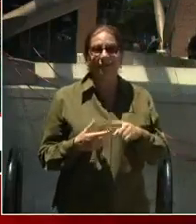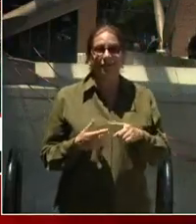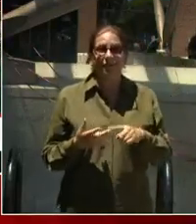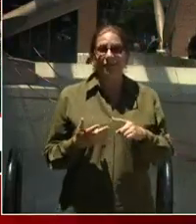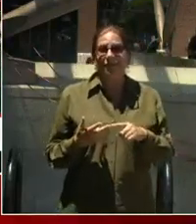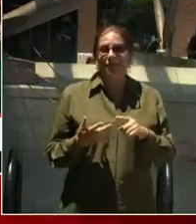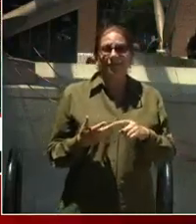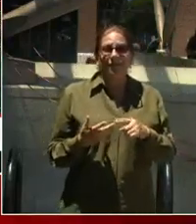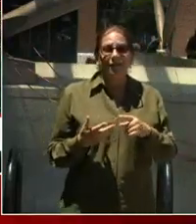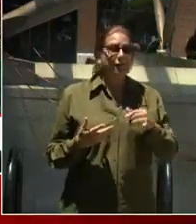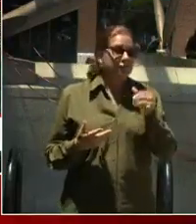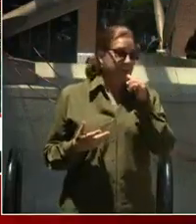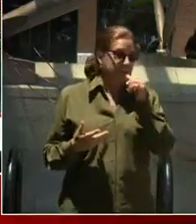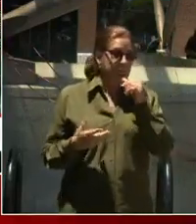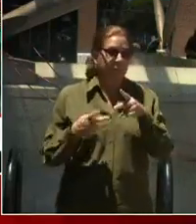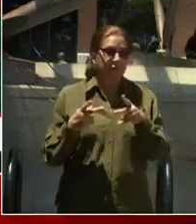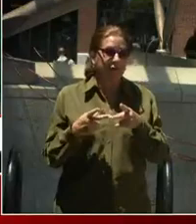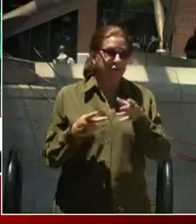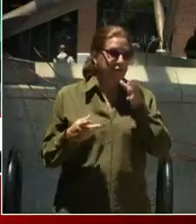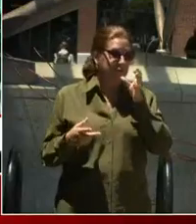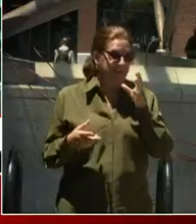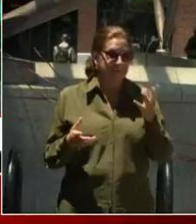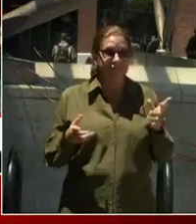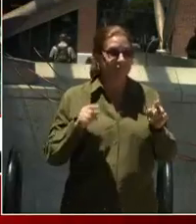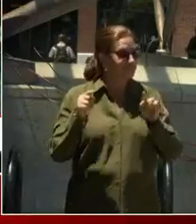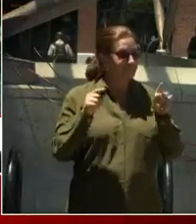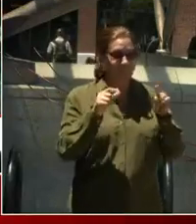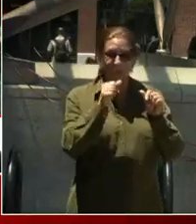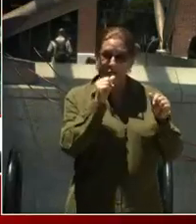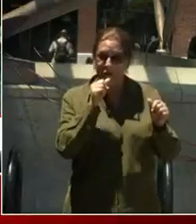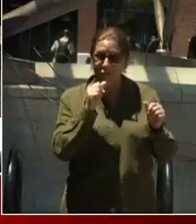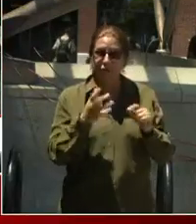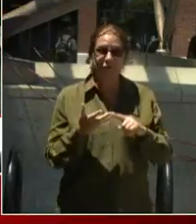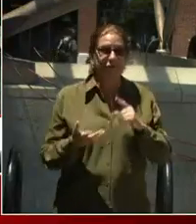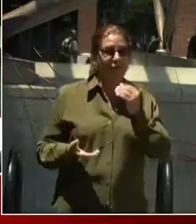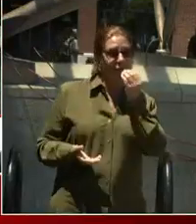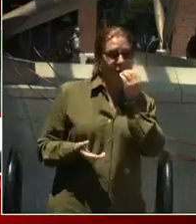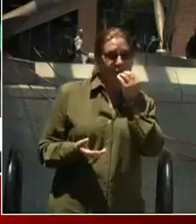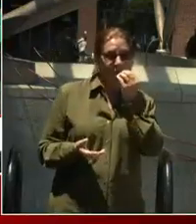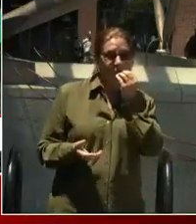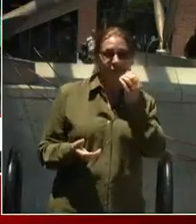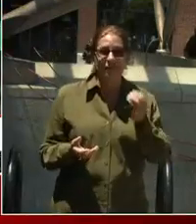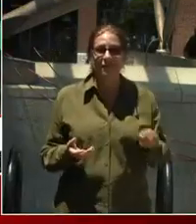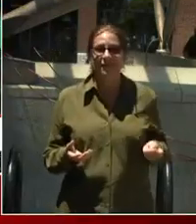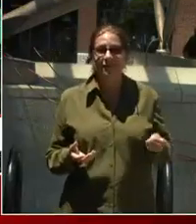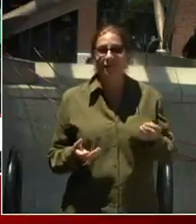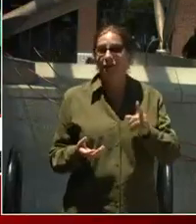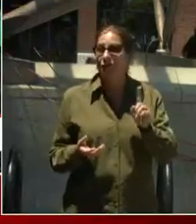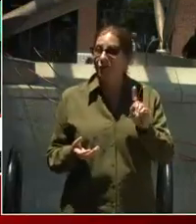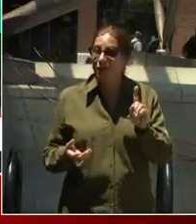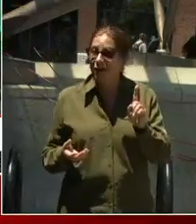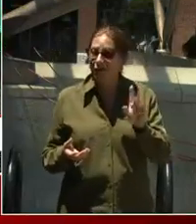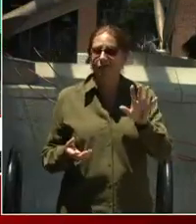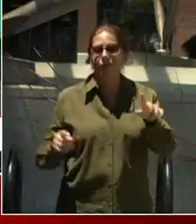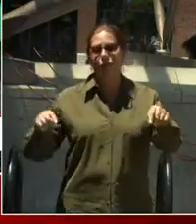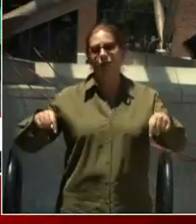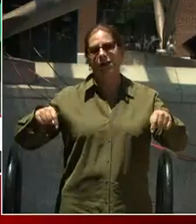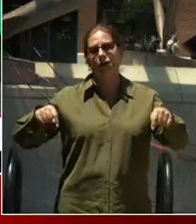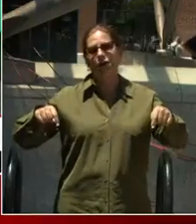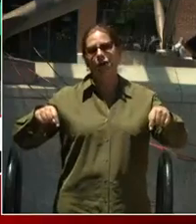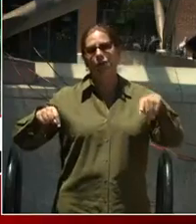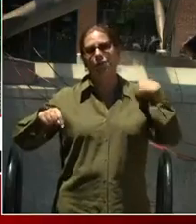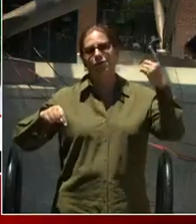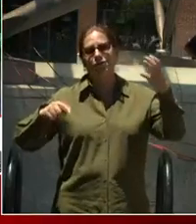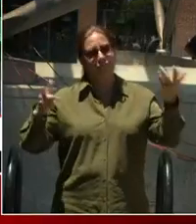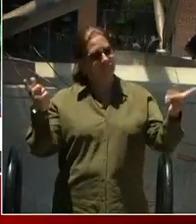drinks. Great food. And you can do it where? Right here in D.C.